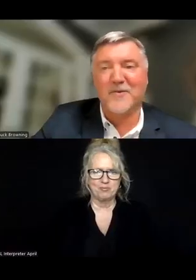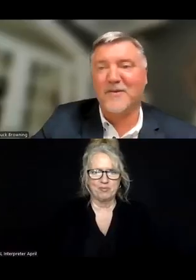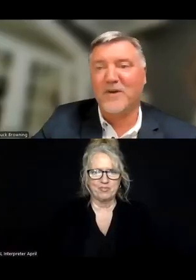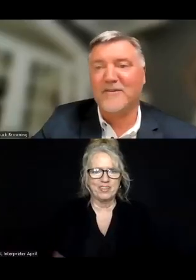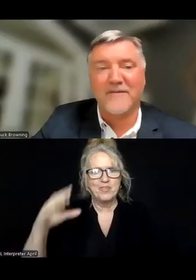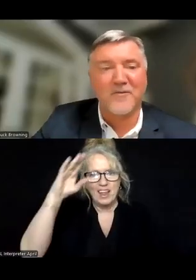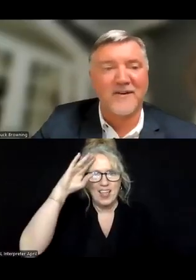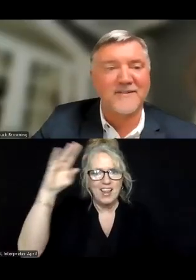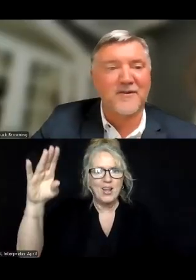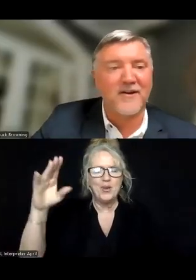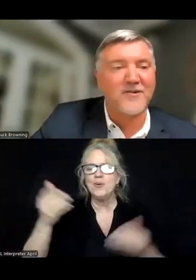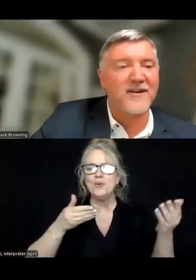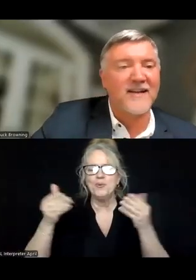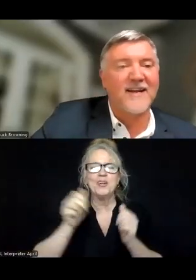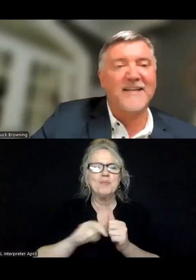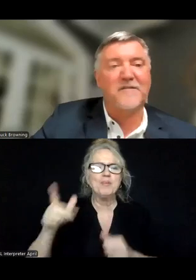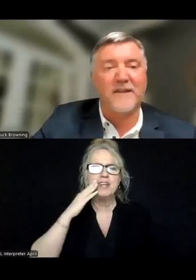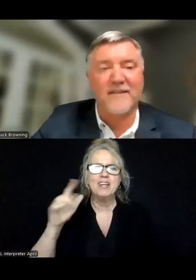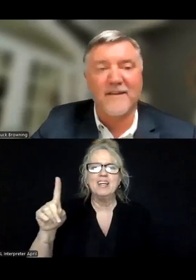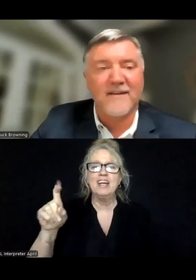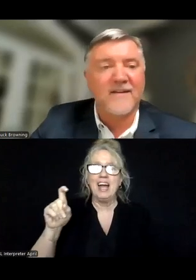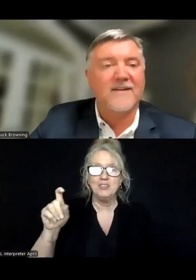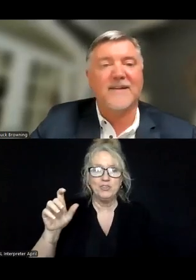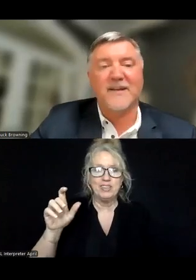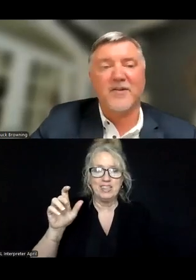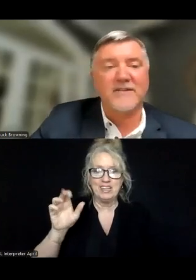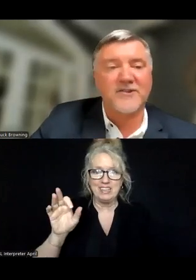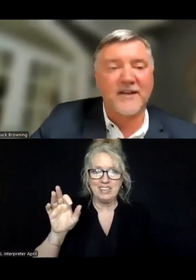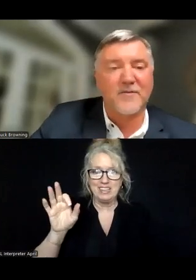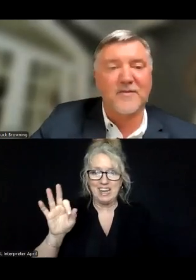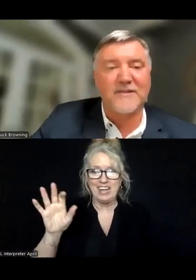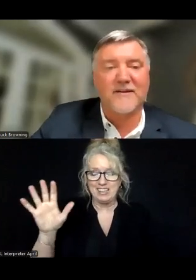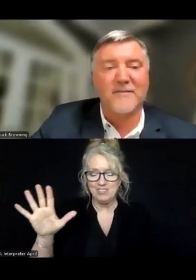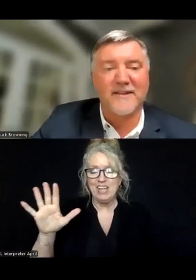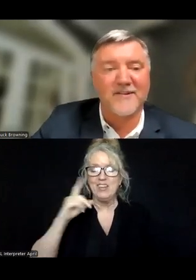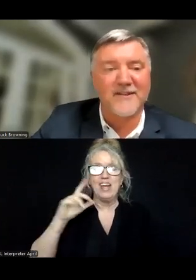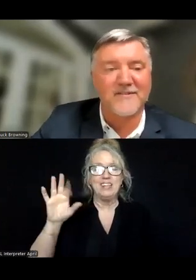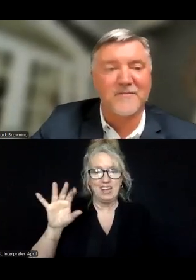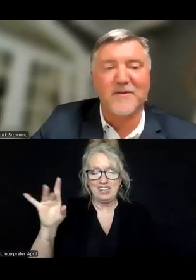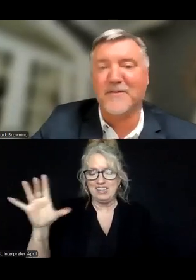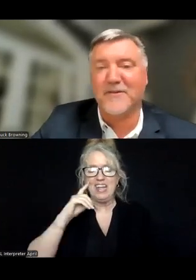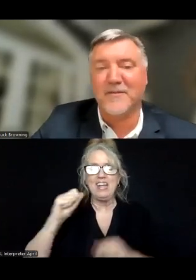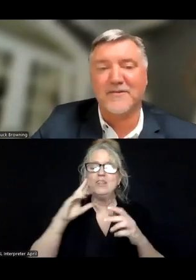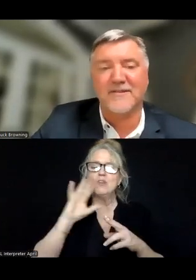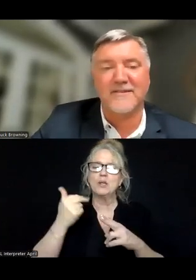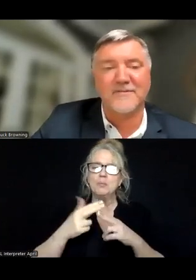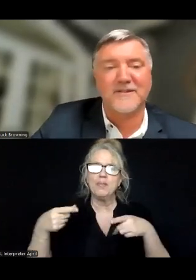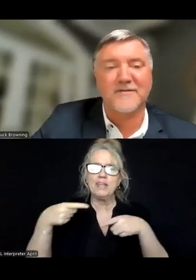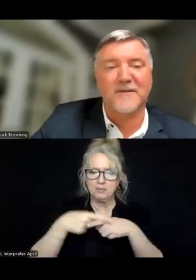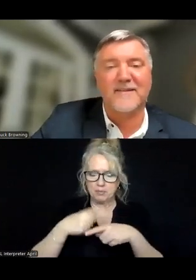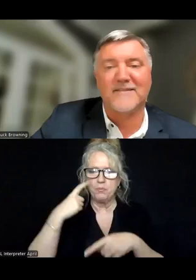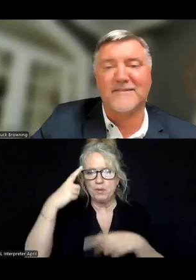Hello. Welcome, everyone, to our 195th 988 Crisis Jam, where we're going to be talking about the intersection of mental health and criminal